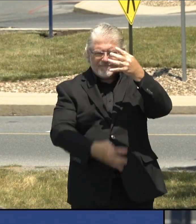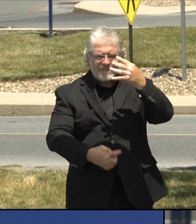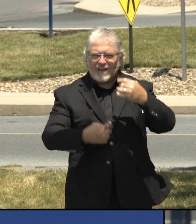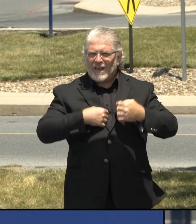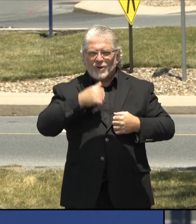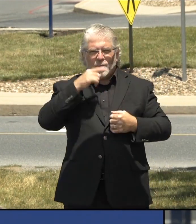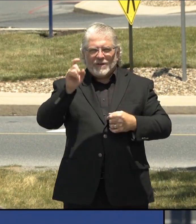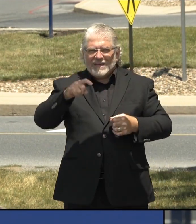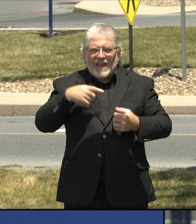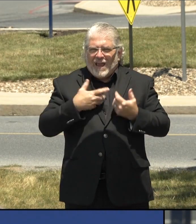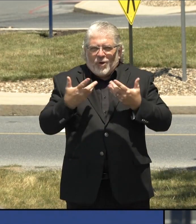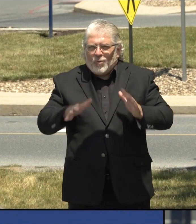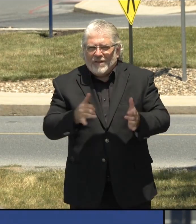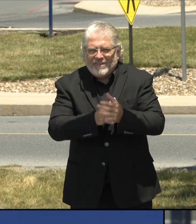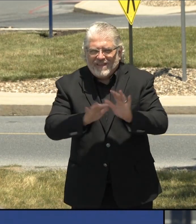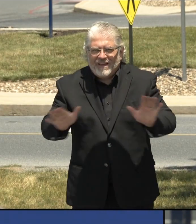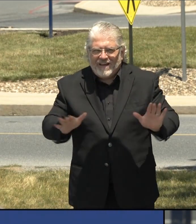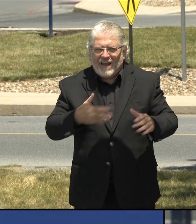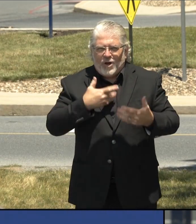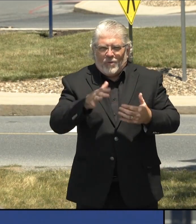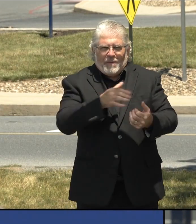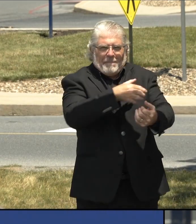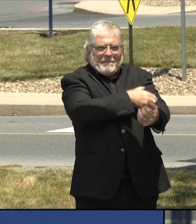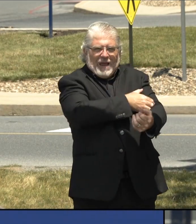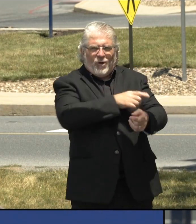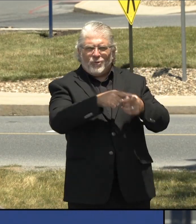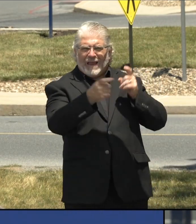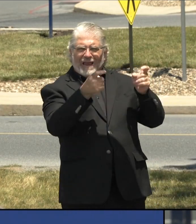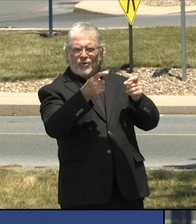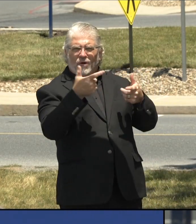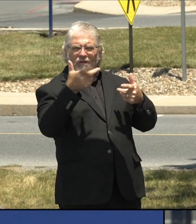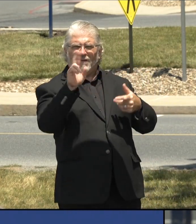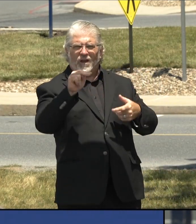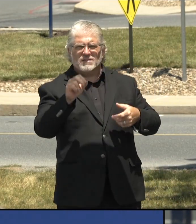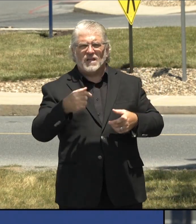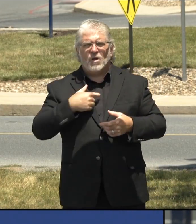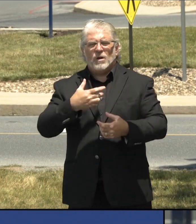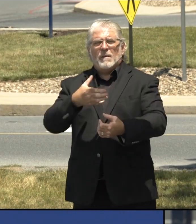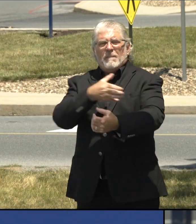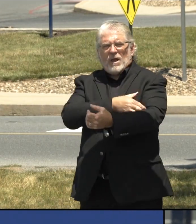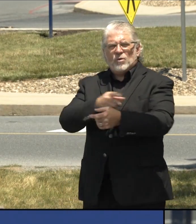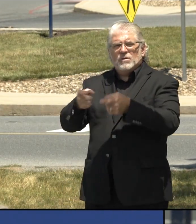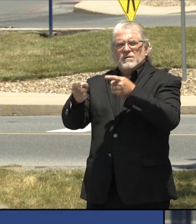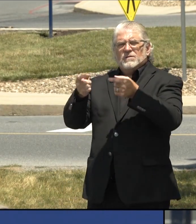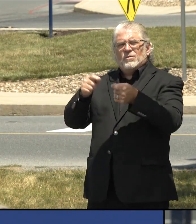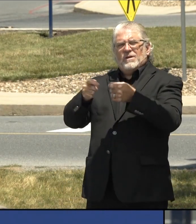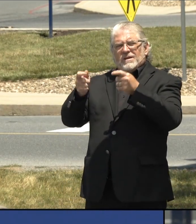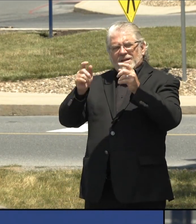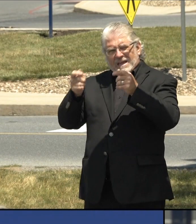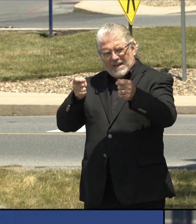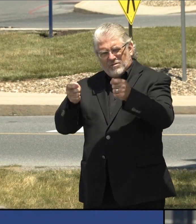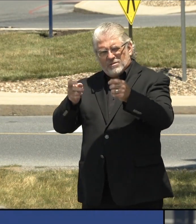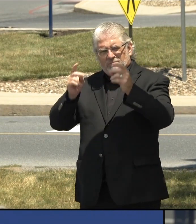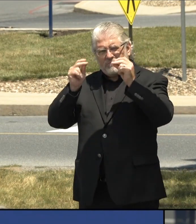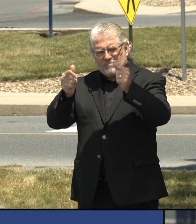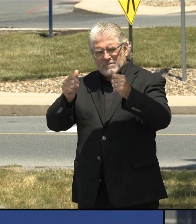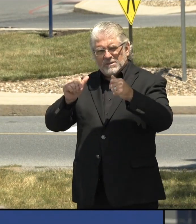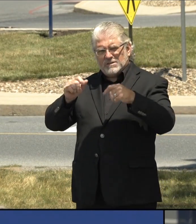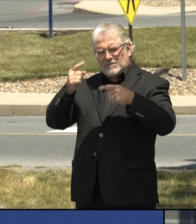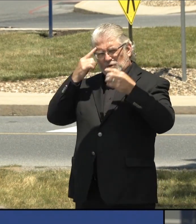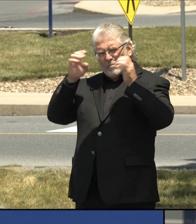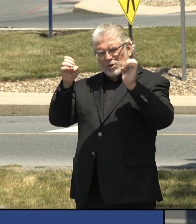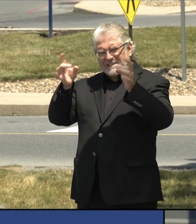to do anything with guns. I want I want the power to make decisions quickly that can actually attack and address the challenges we have with this disease.